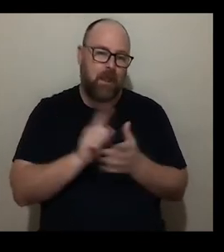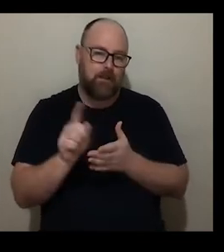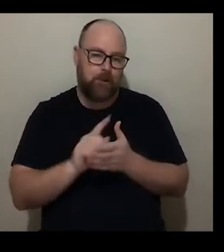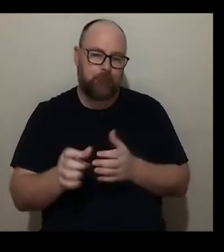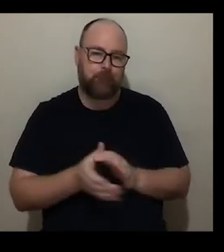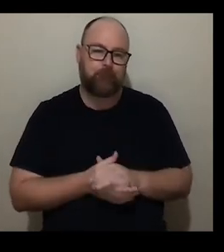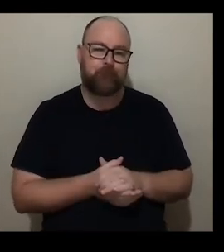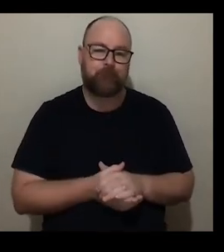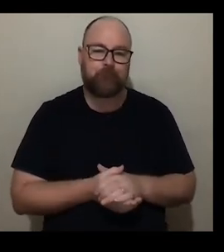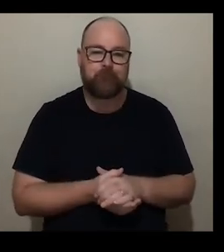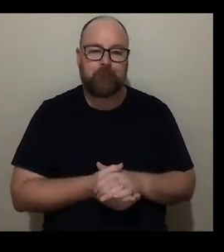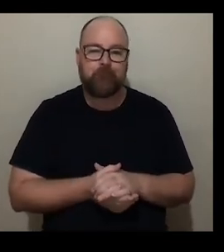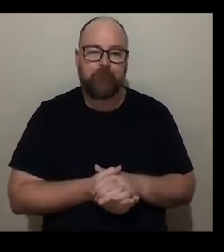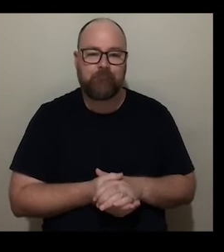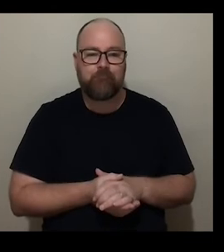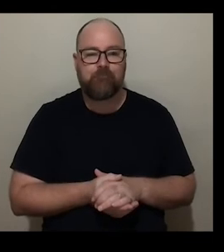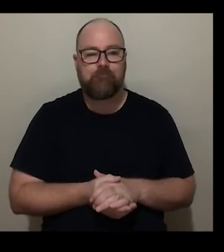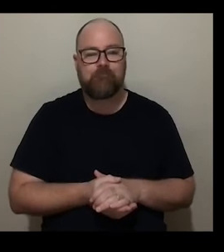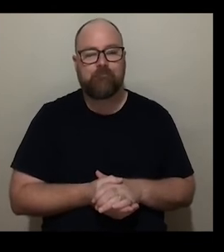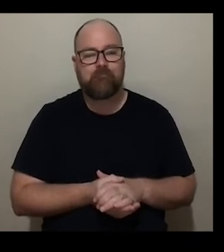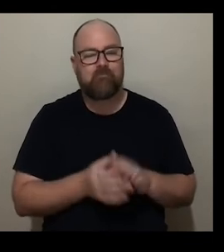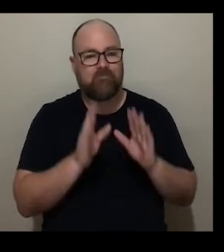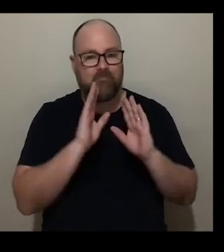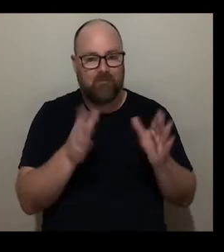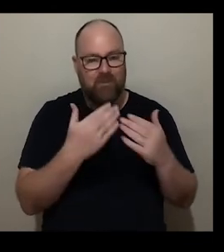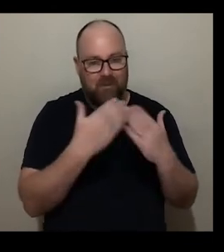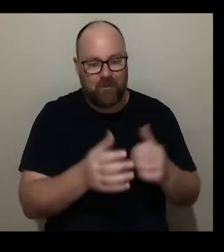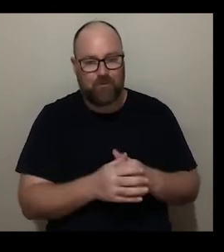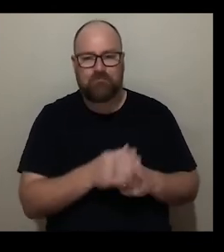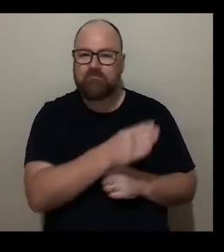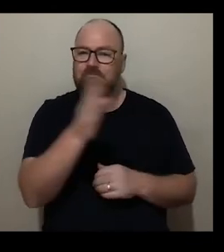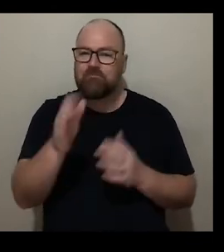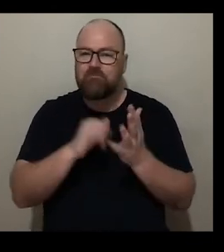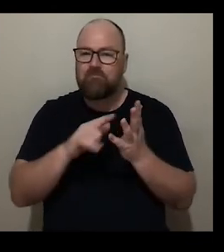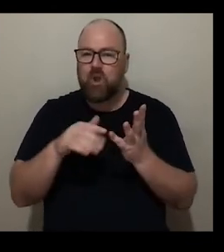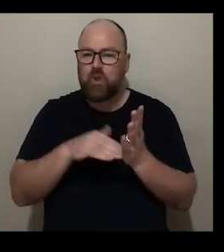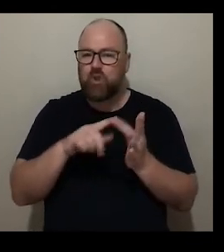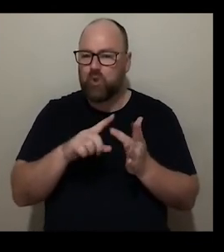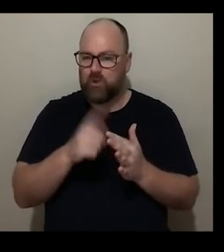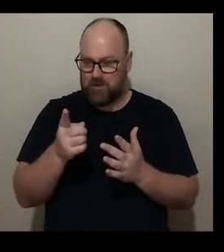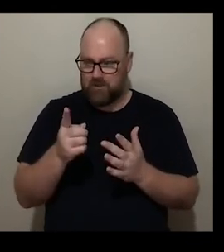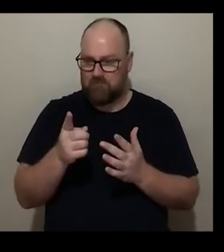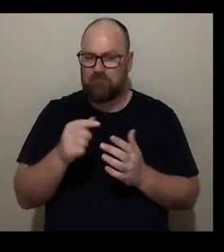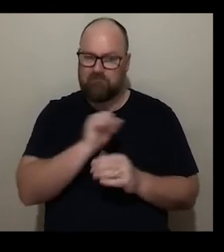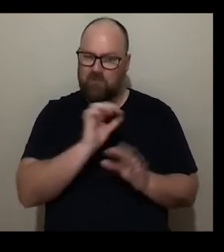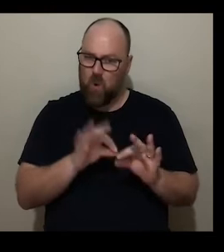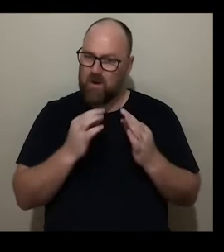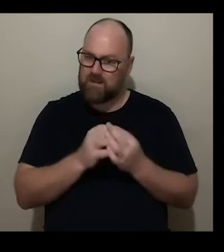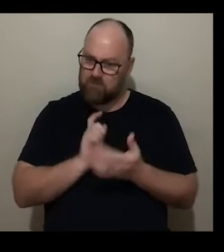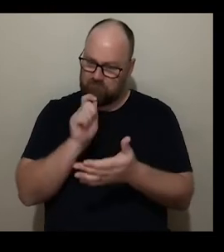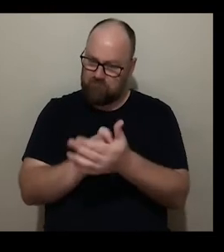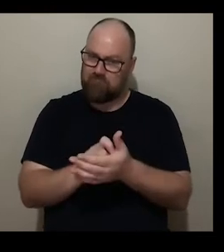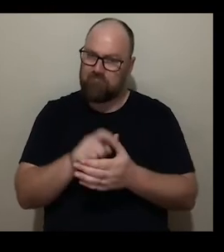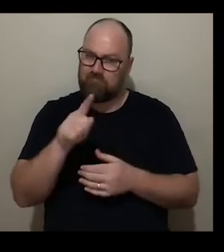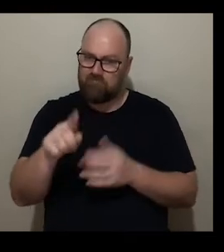fabulous thanks kat susie unlimited commissioned your photographic project